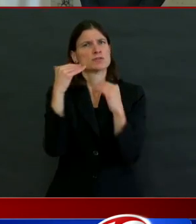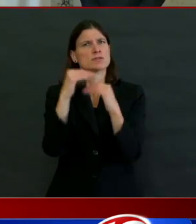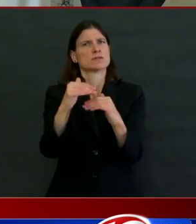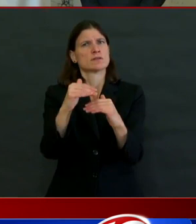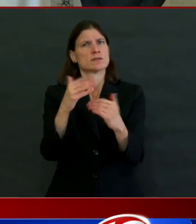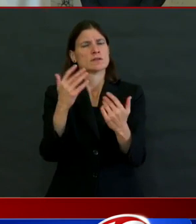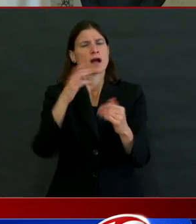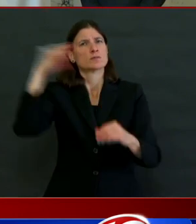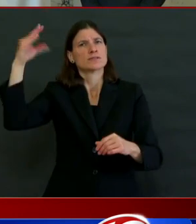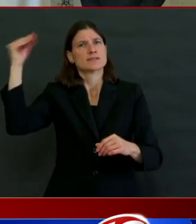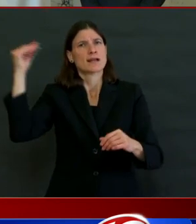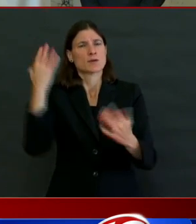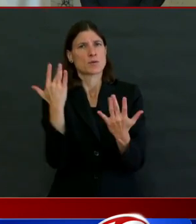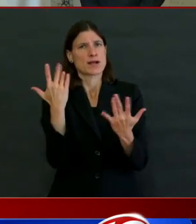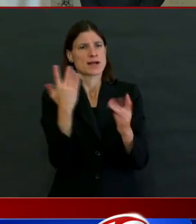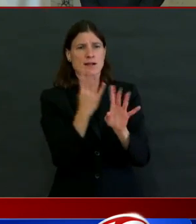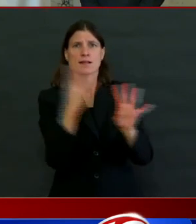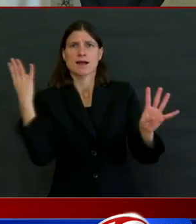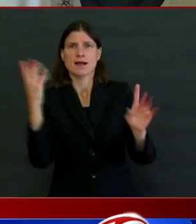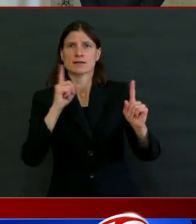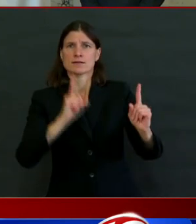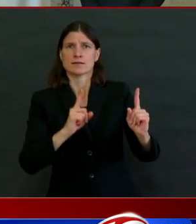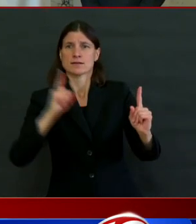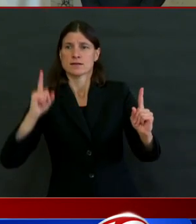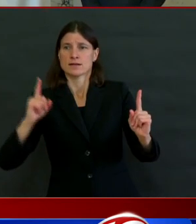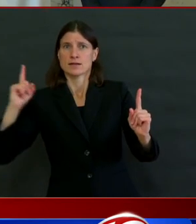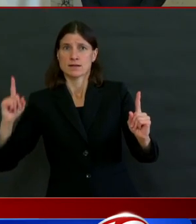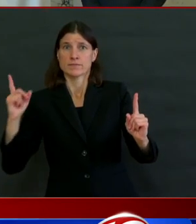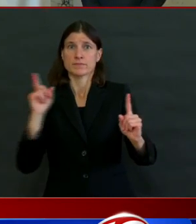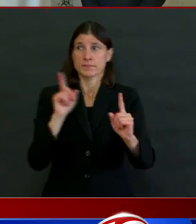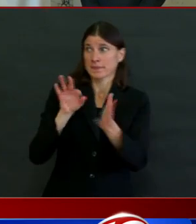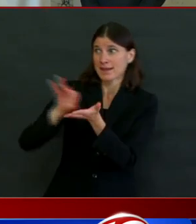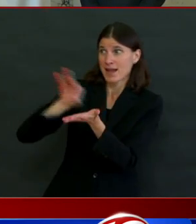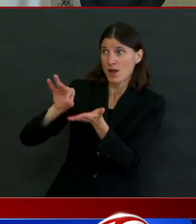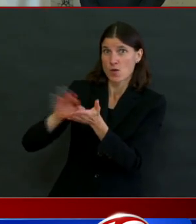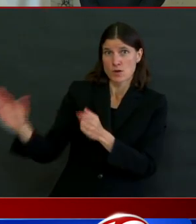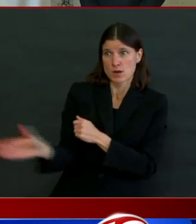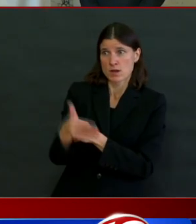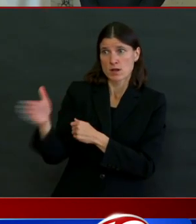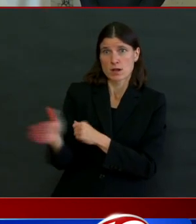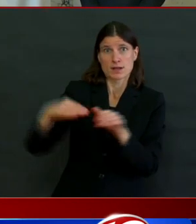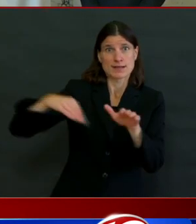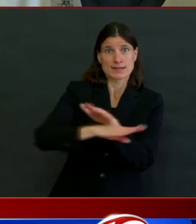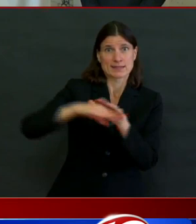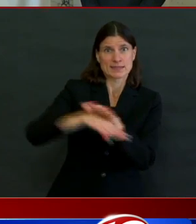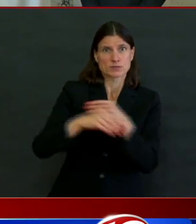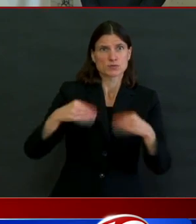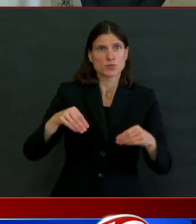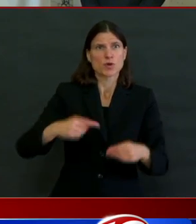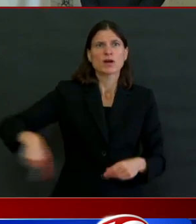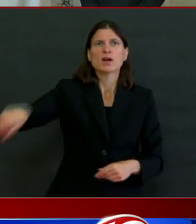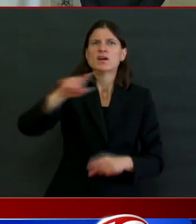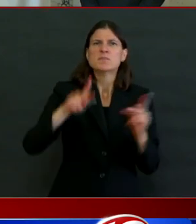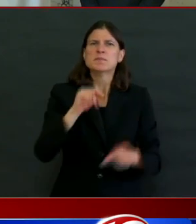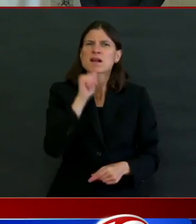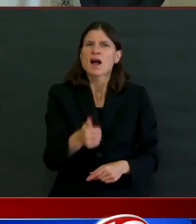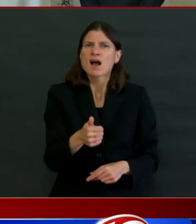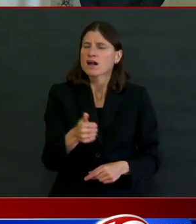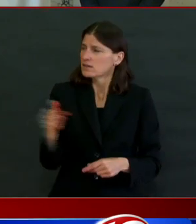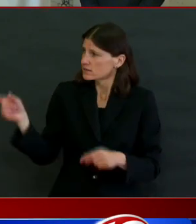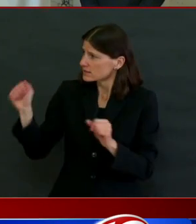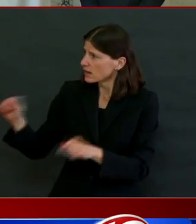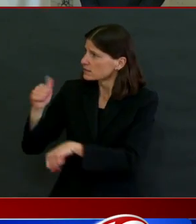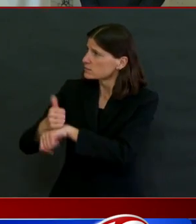been, we've had our eye out too. By and large, you know, statewide, it's not a significant problem.